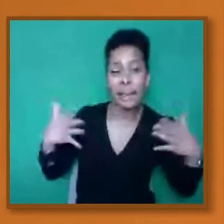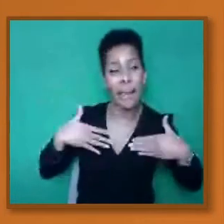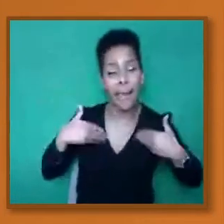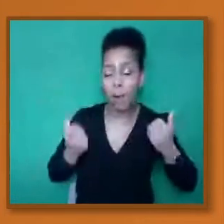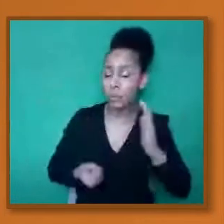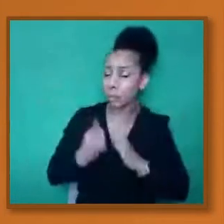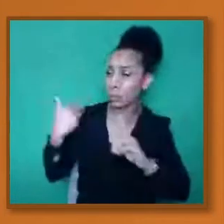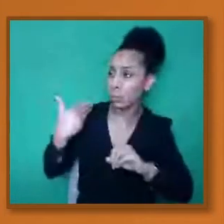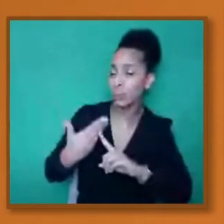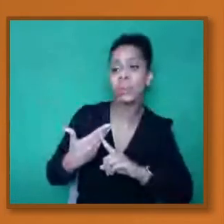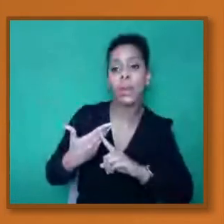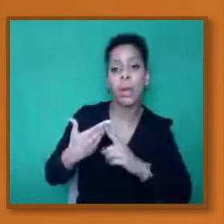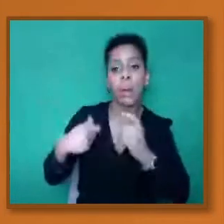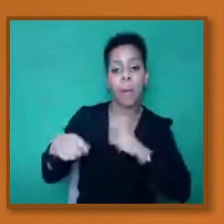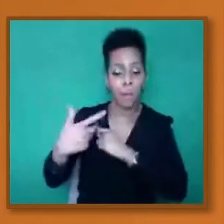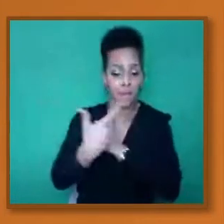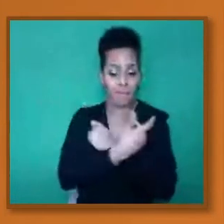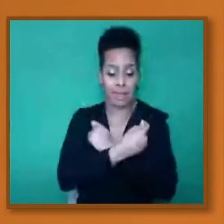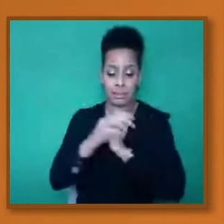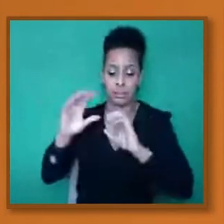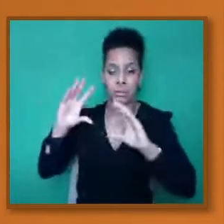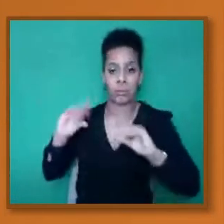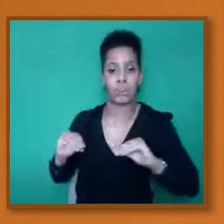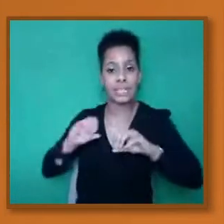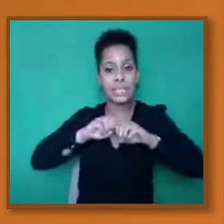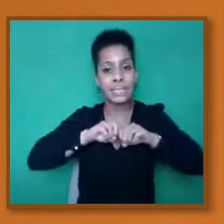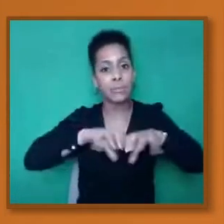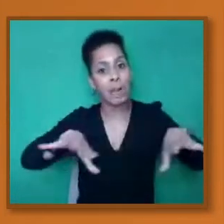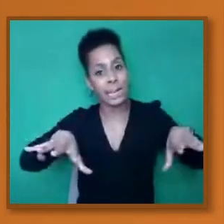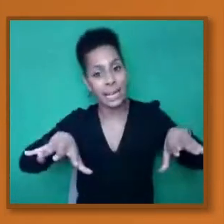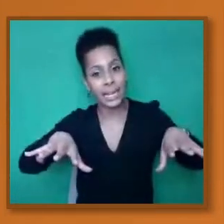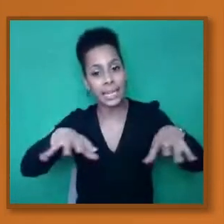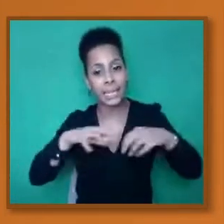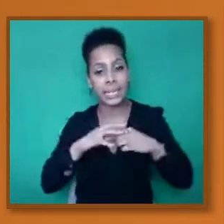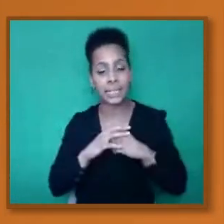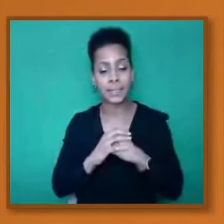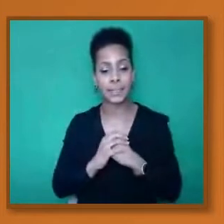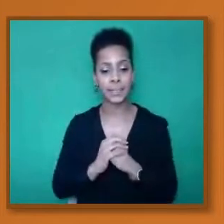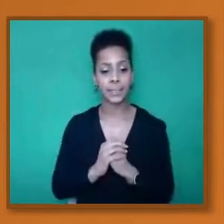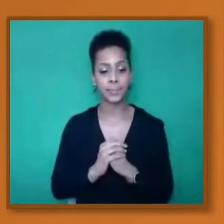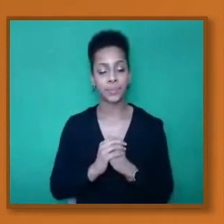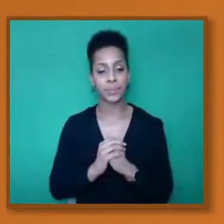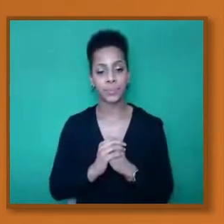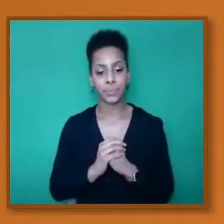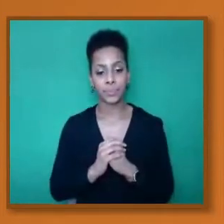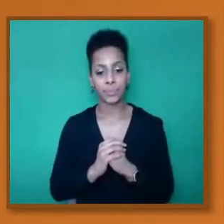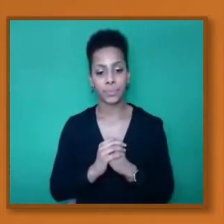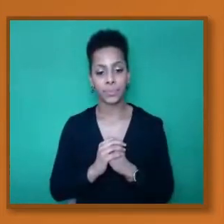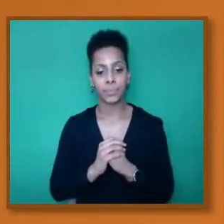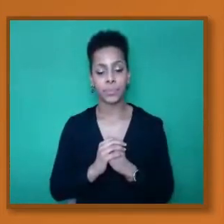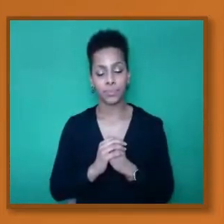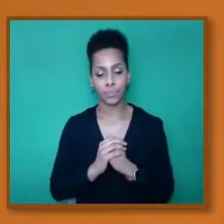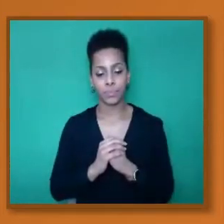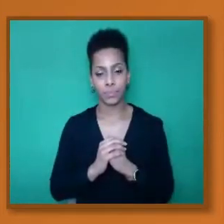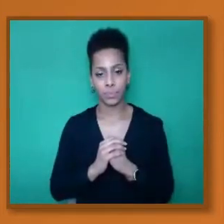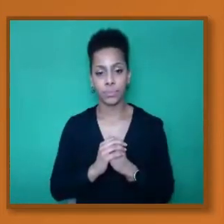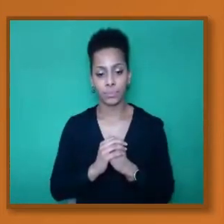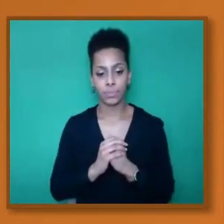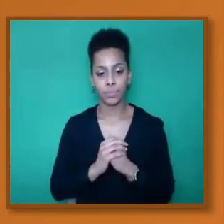due to the vaccine worldwide? And are there any,